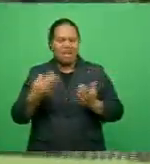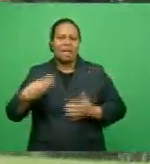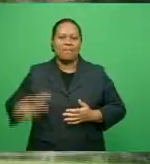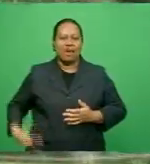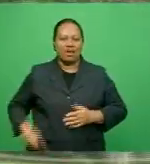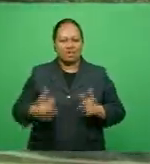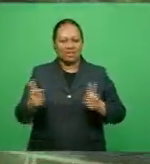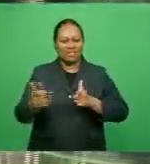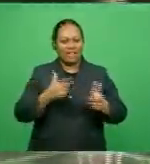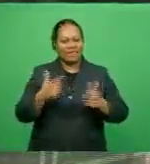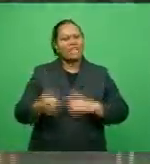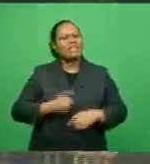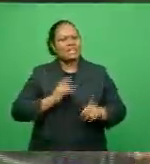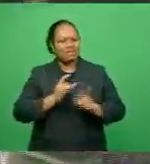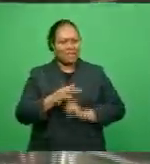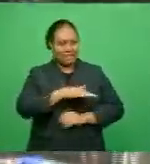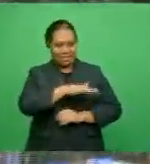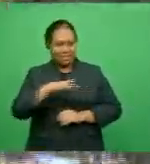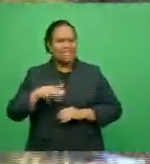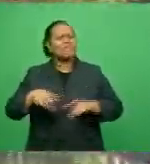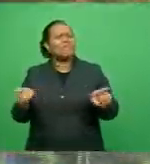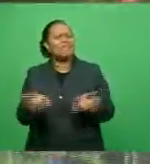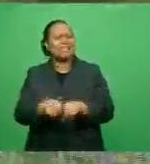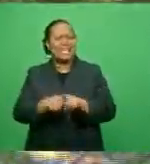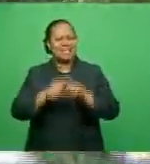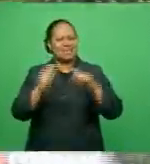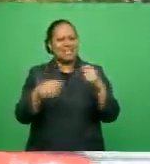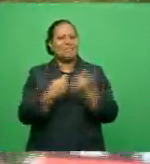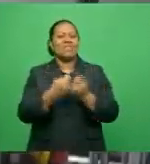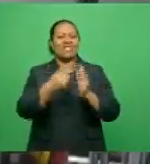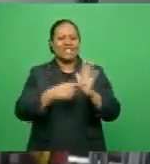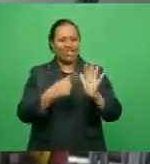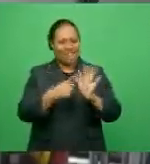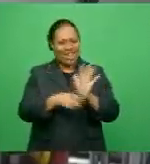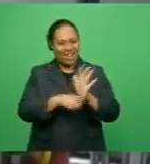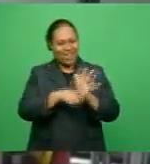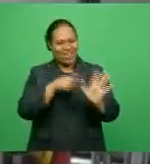even quite special to play in the same team with Jerry and Pio Tawai.